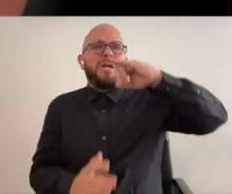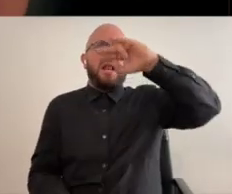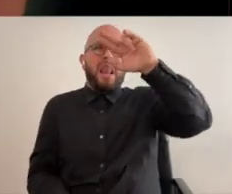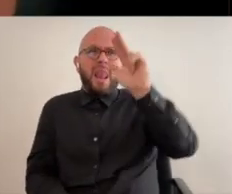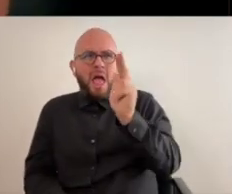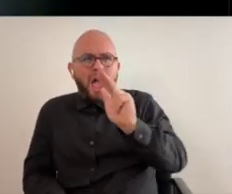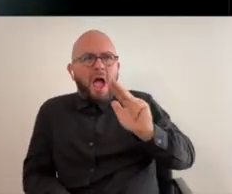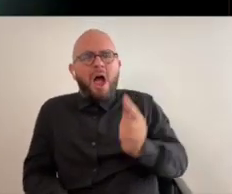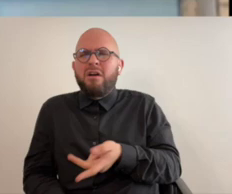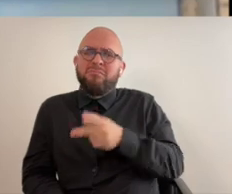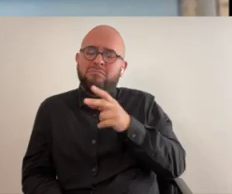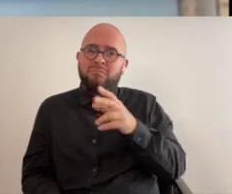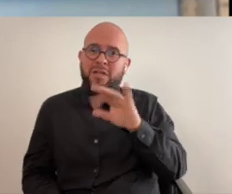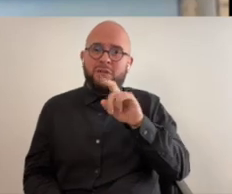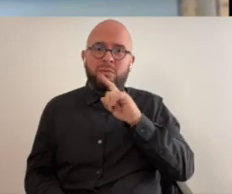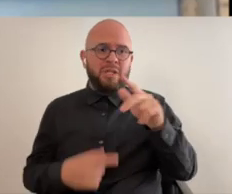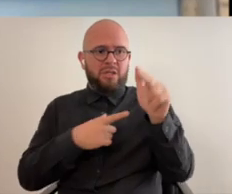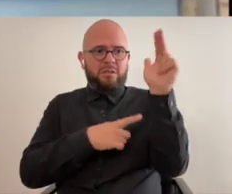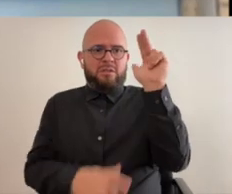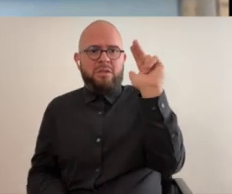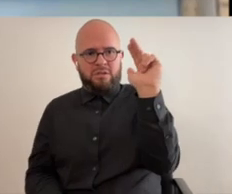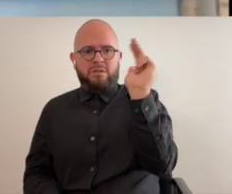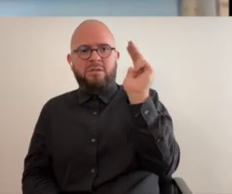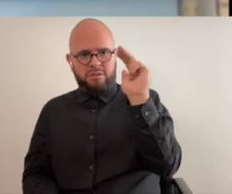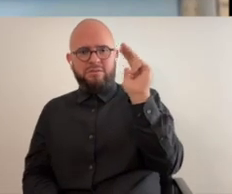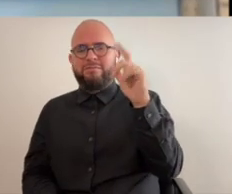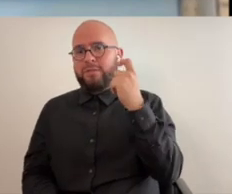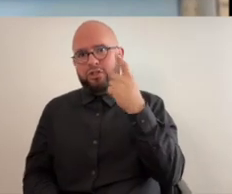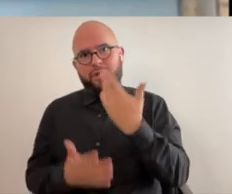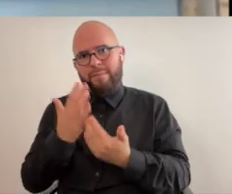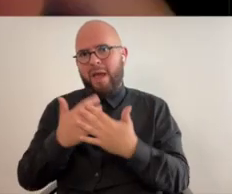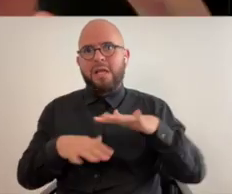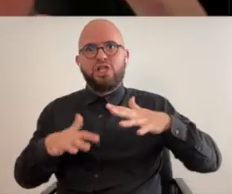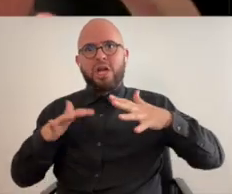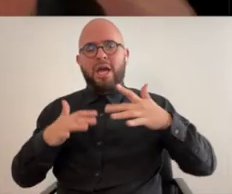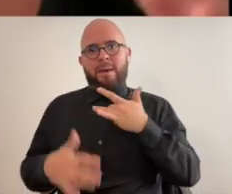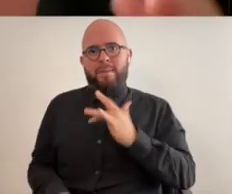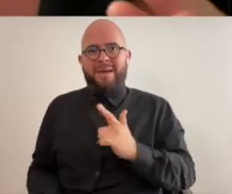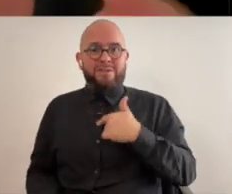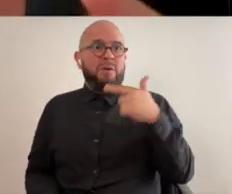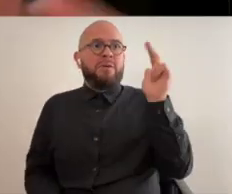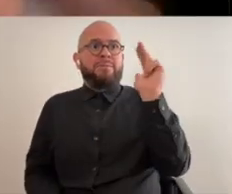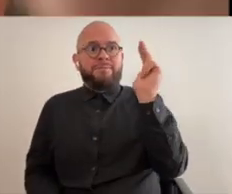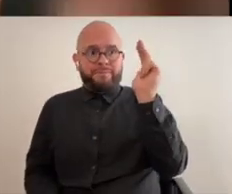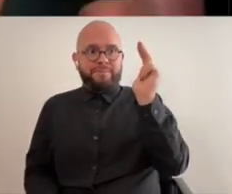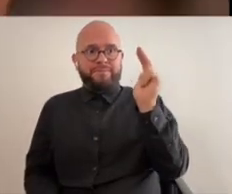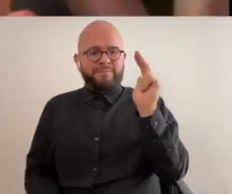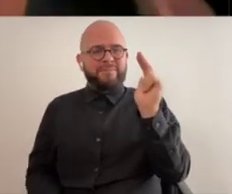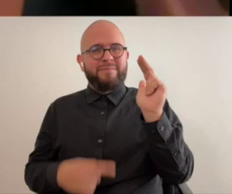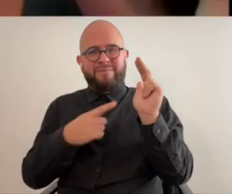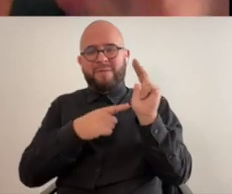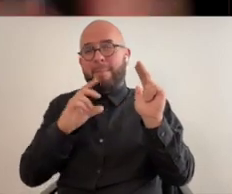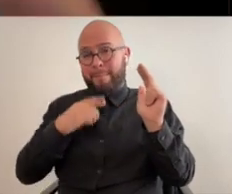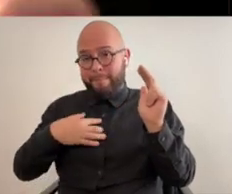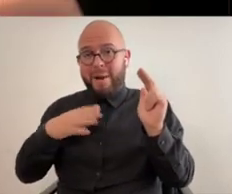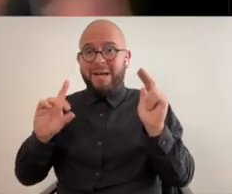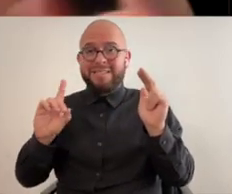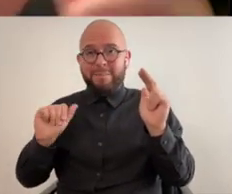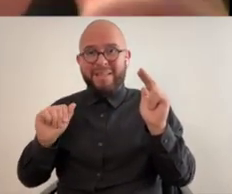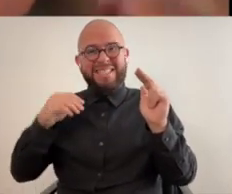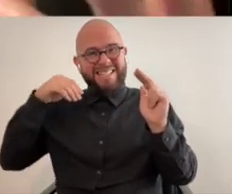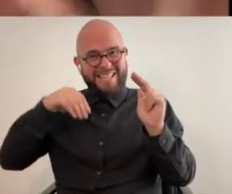you don't have to have nice perfect line and that the the jitteriness of your brush stroke because i have hands that shake